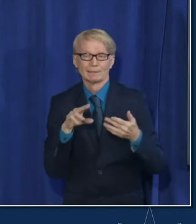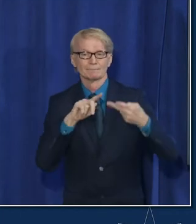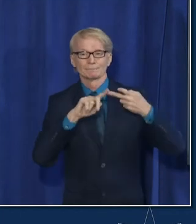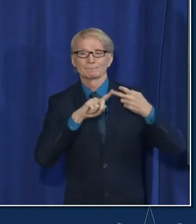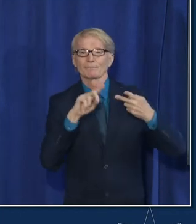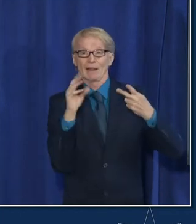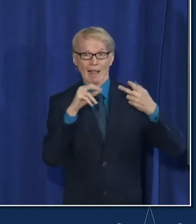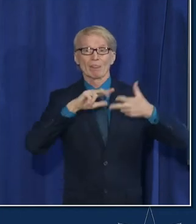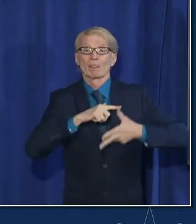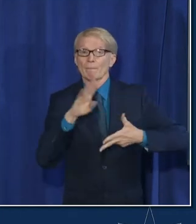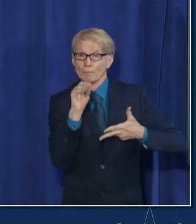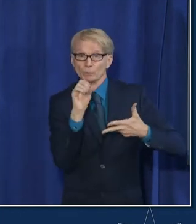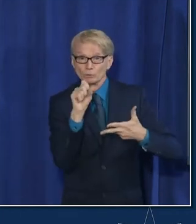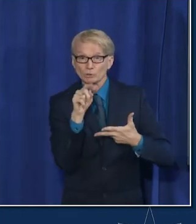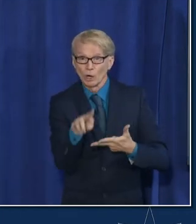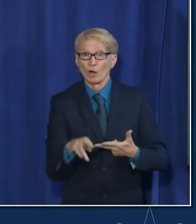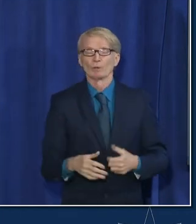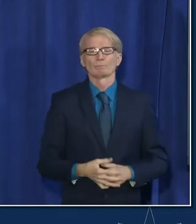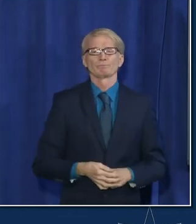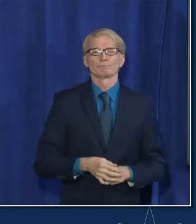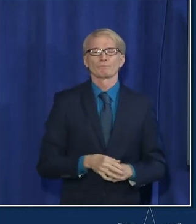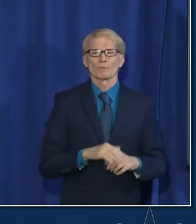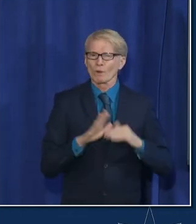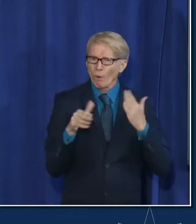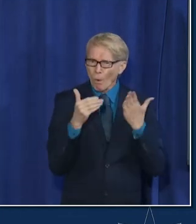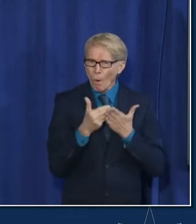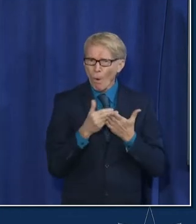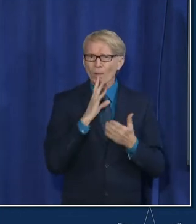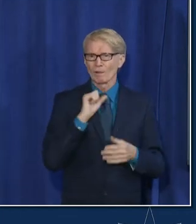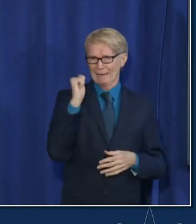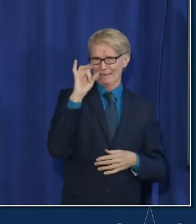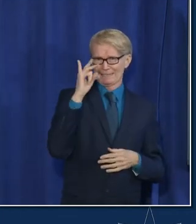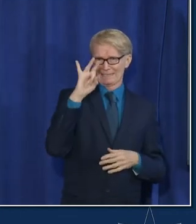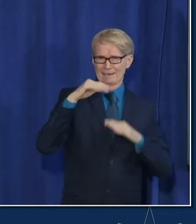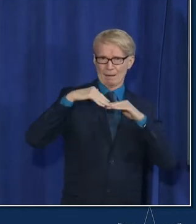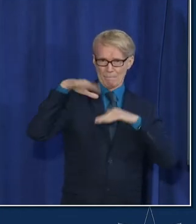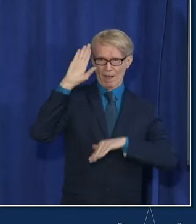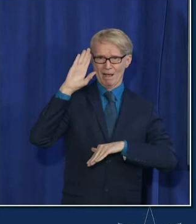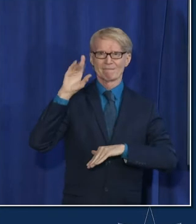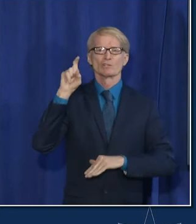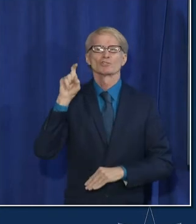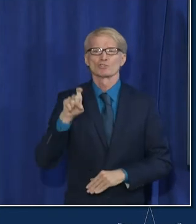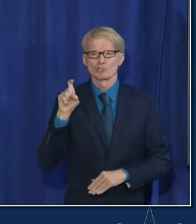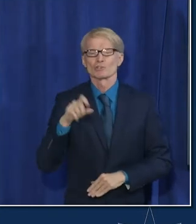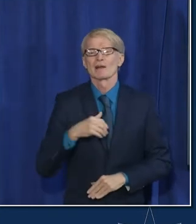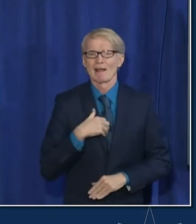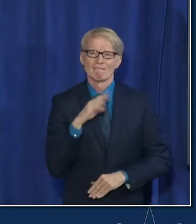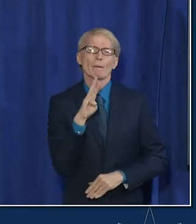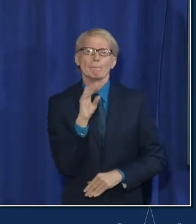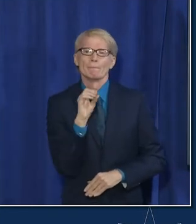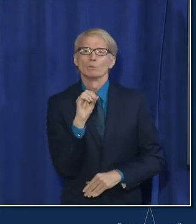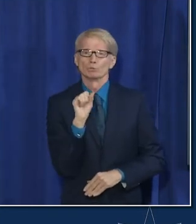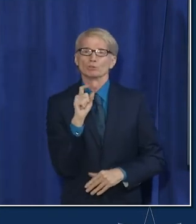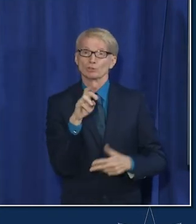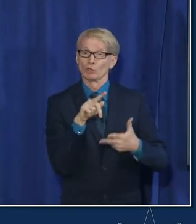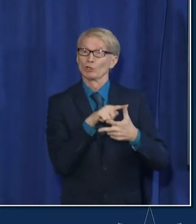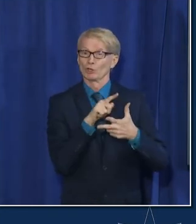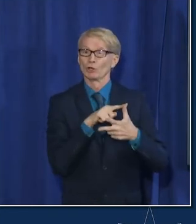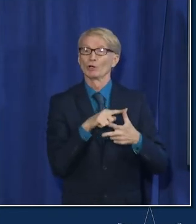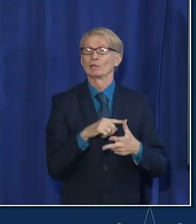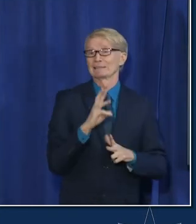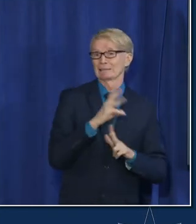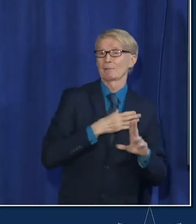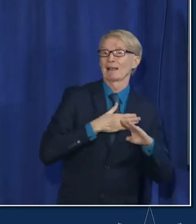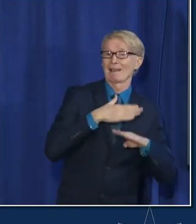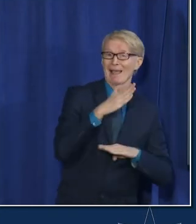as a reminder all chicagoans 18 and over should get a vaccine booster six months after getting pfizer or